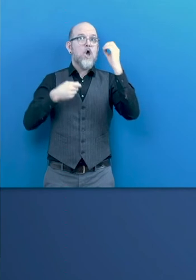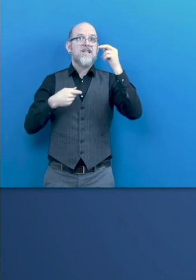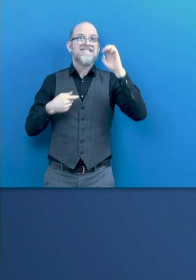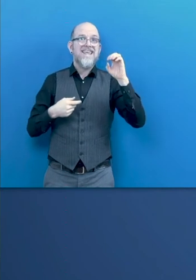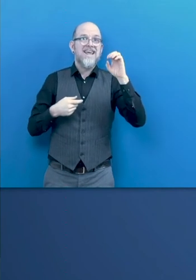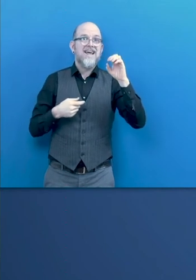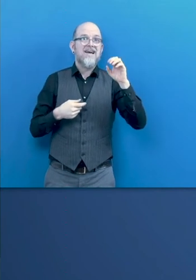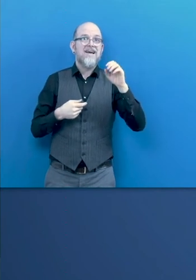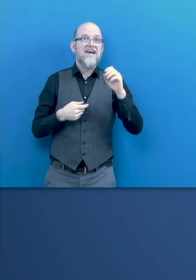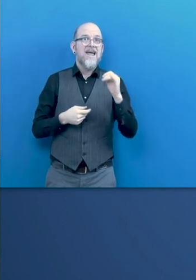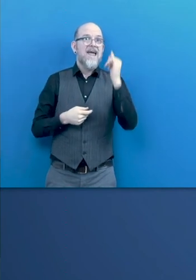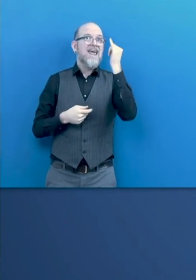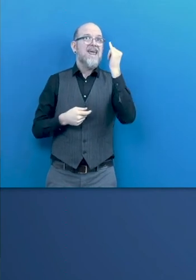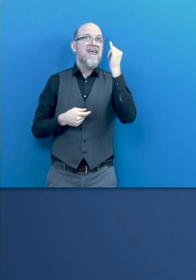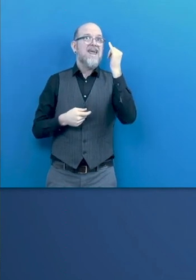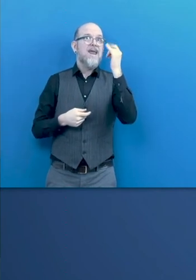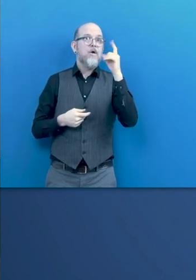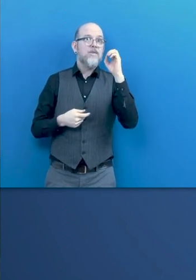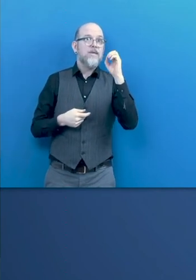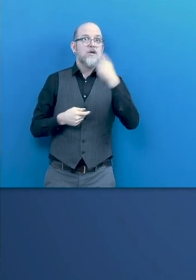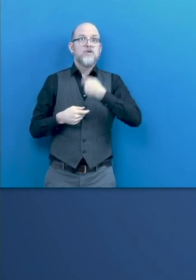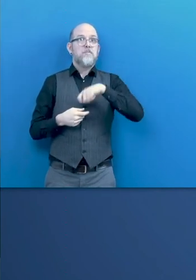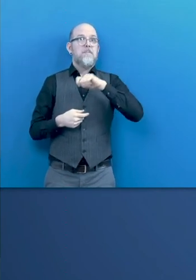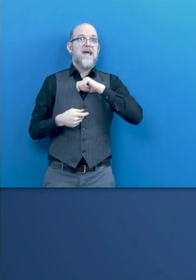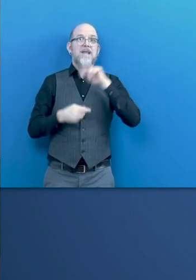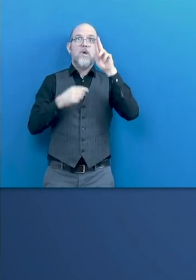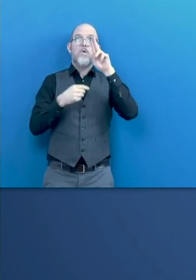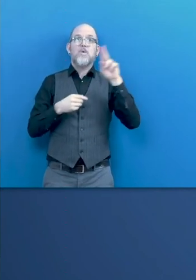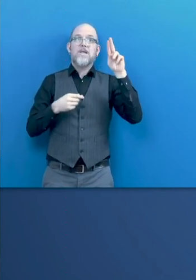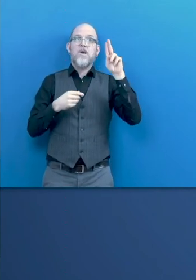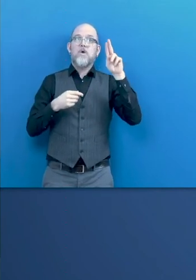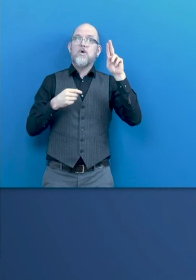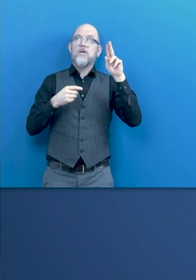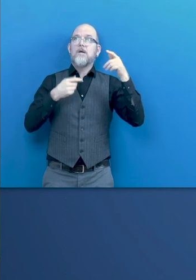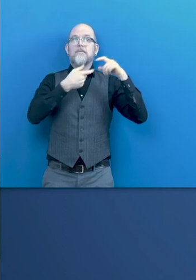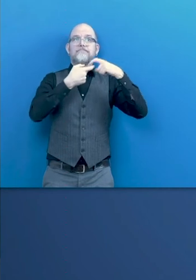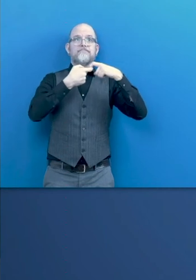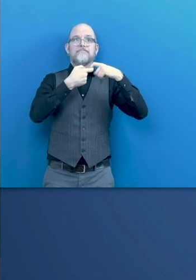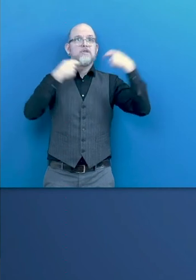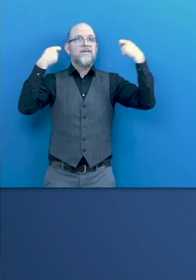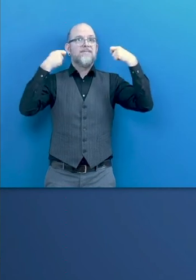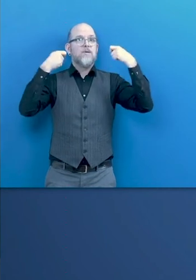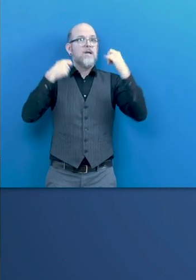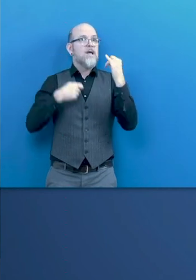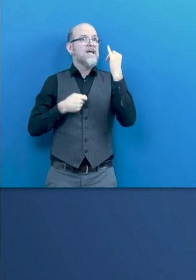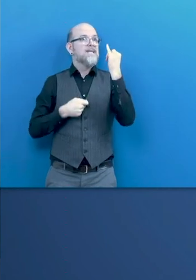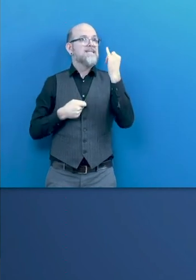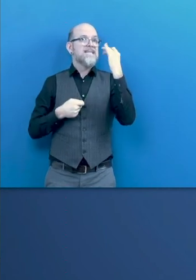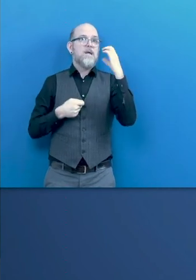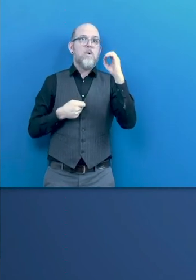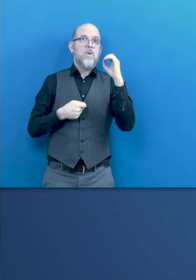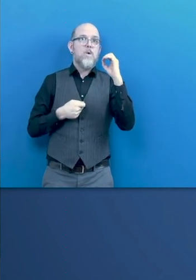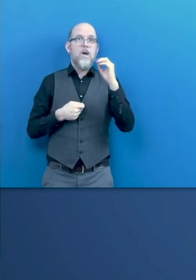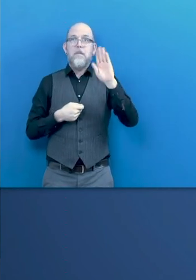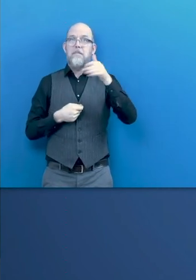Social Councils of Spanish University, the COE Foundation, Microsoft, INDRA, and the Spanish Association